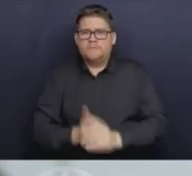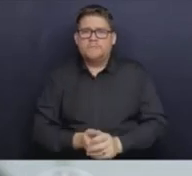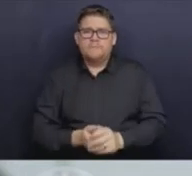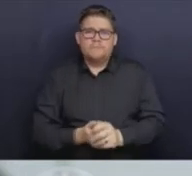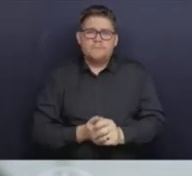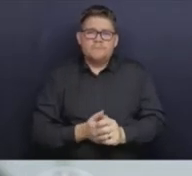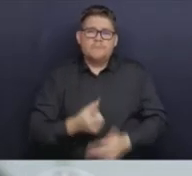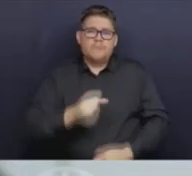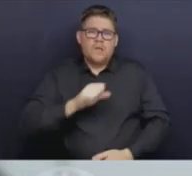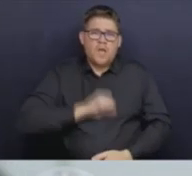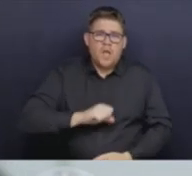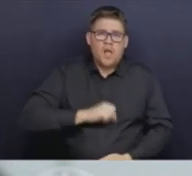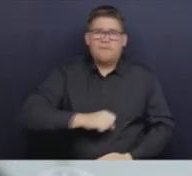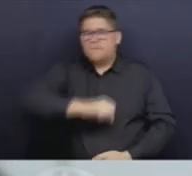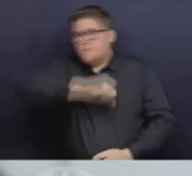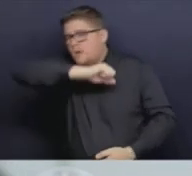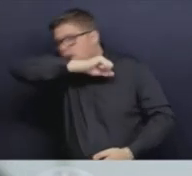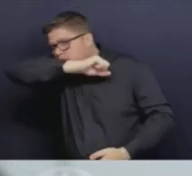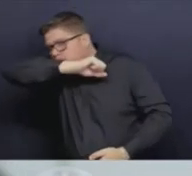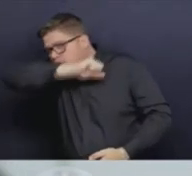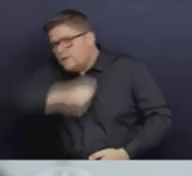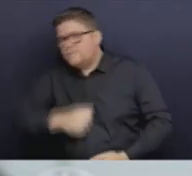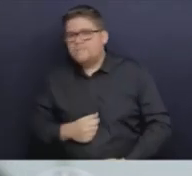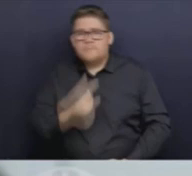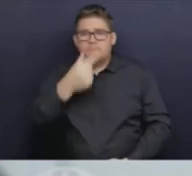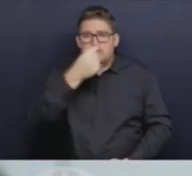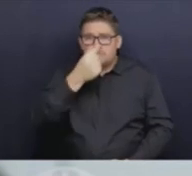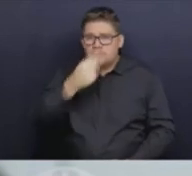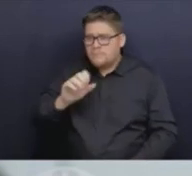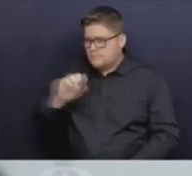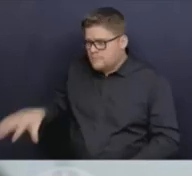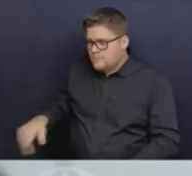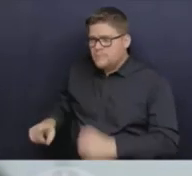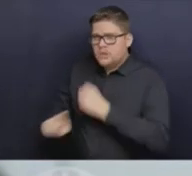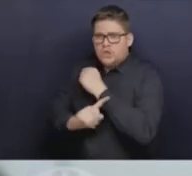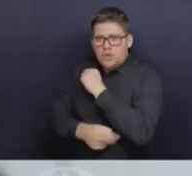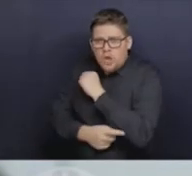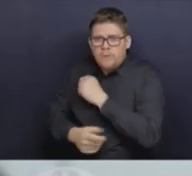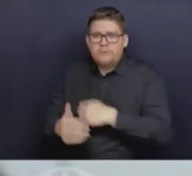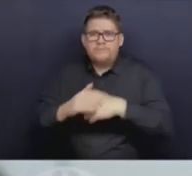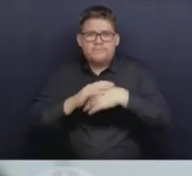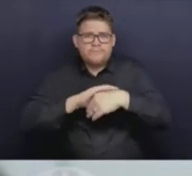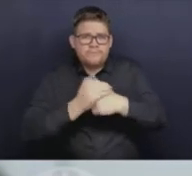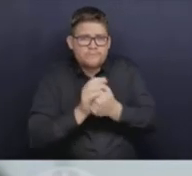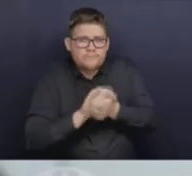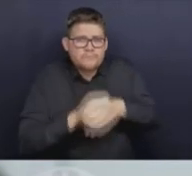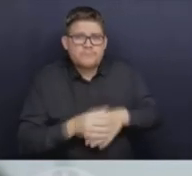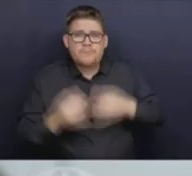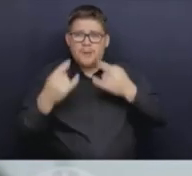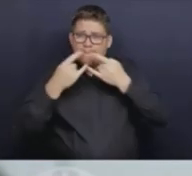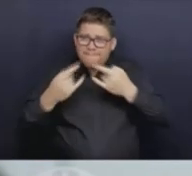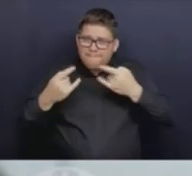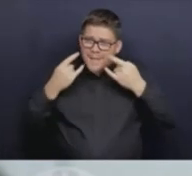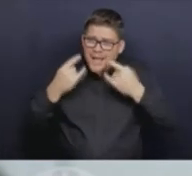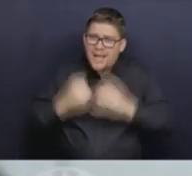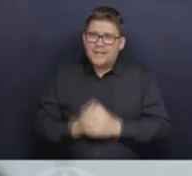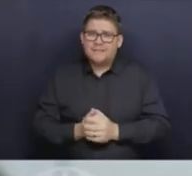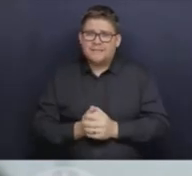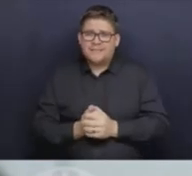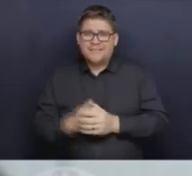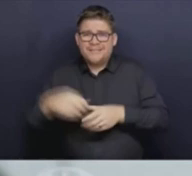properly disposing of tissues. We can also wear masks, especially in crowded indoor spaces when there's poor ventilation.